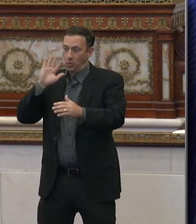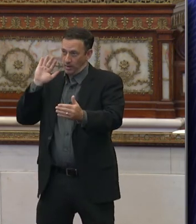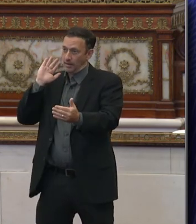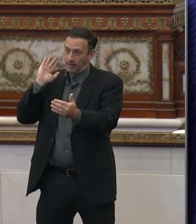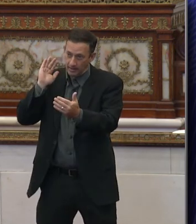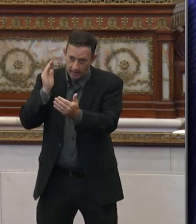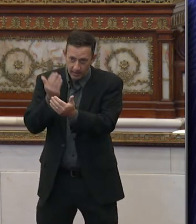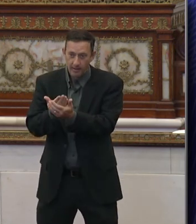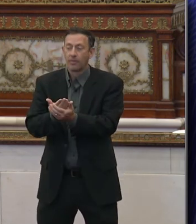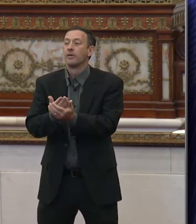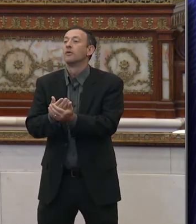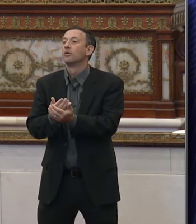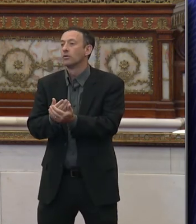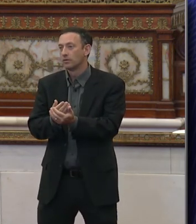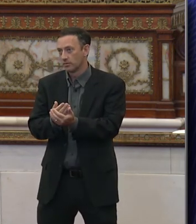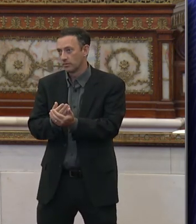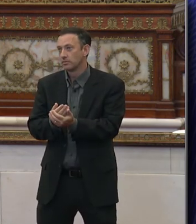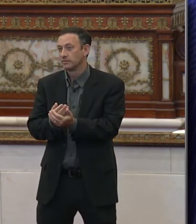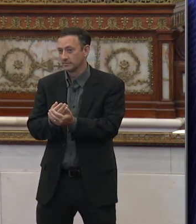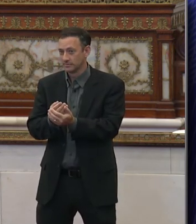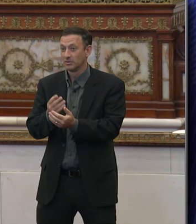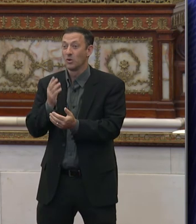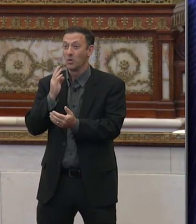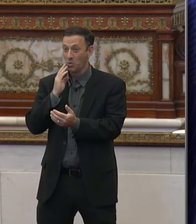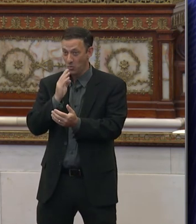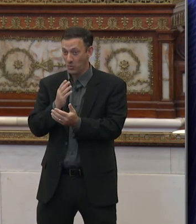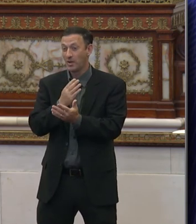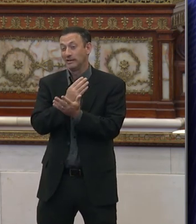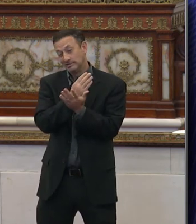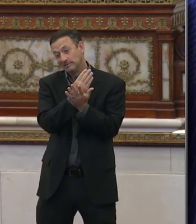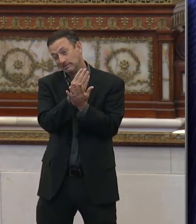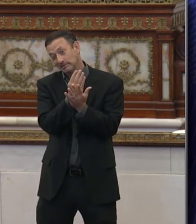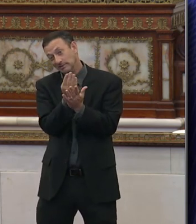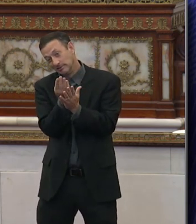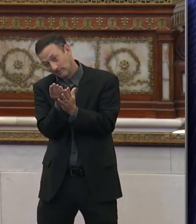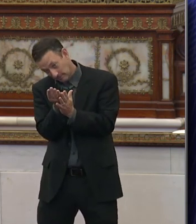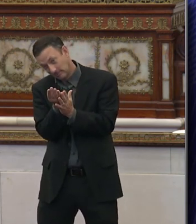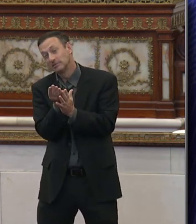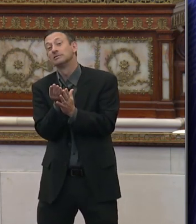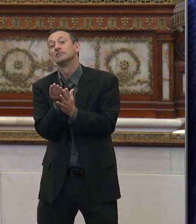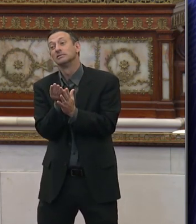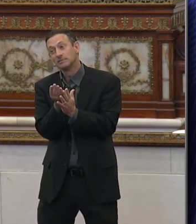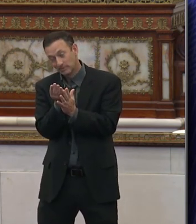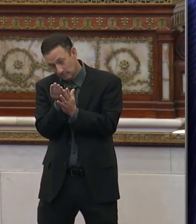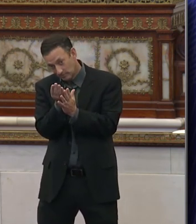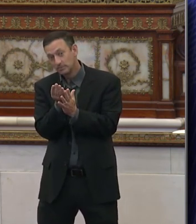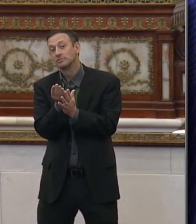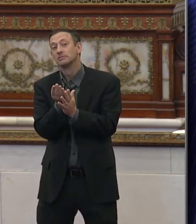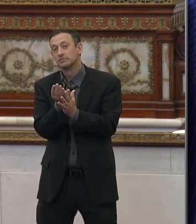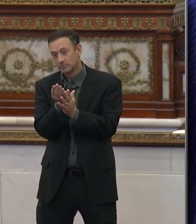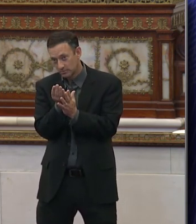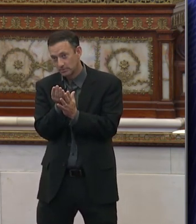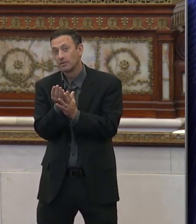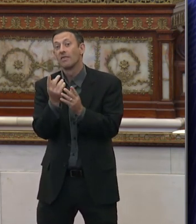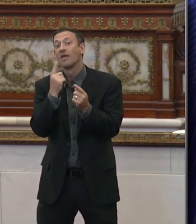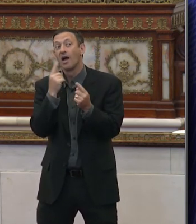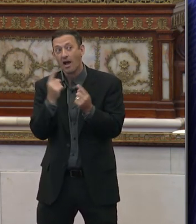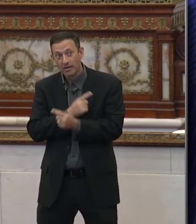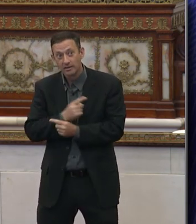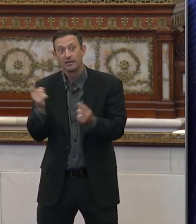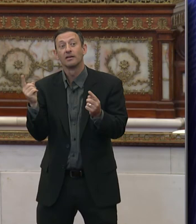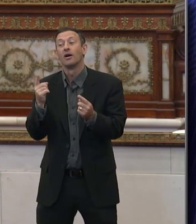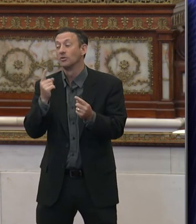with, we'll get halfway there very soon. And then we'll make our, you know, have some additional announcements,